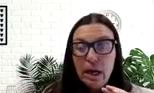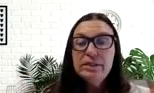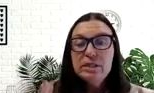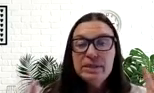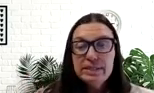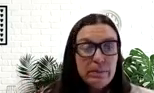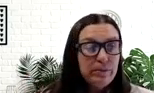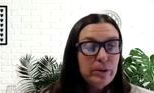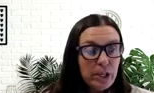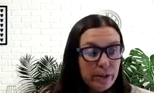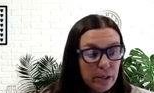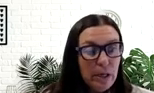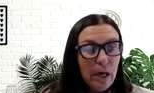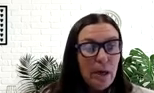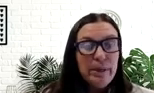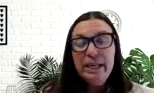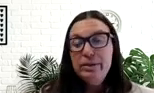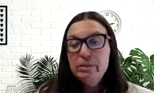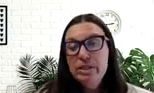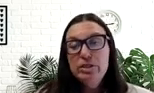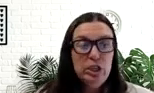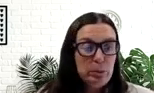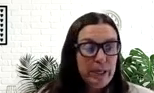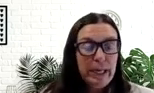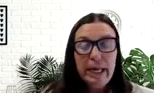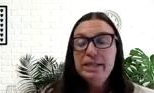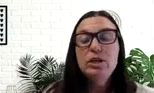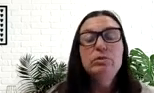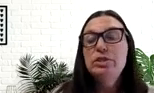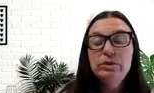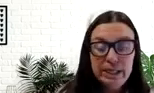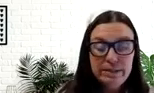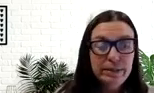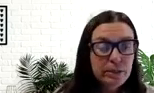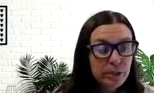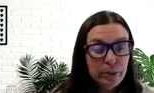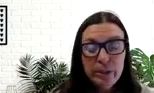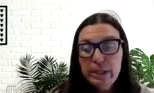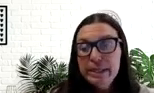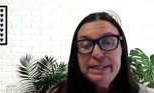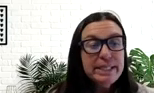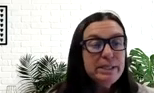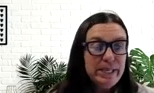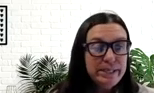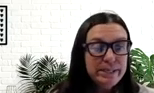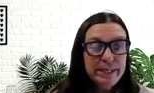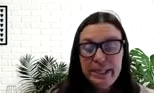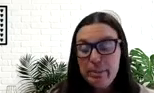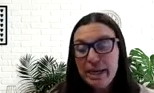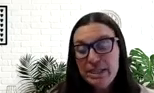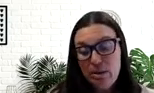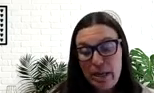I use them as a cinema for each other, and I use them interchangeably, and I don't do this to dismiss